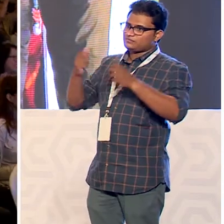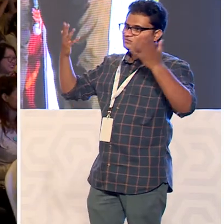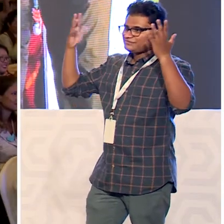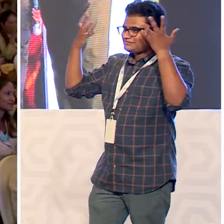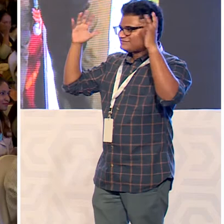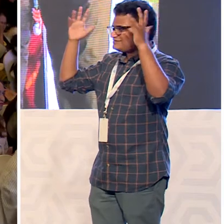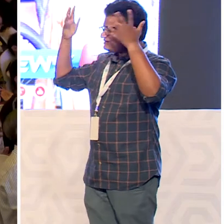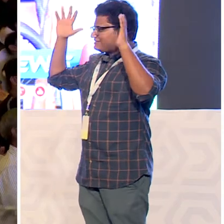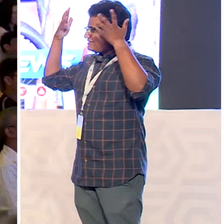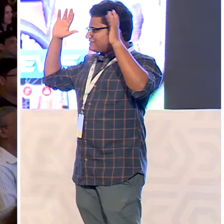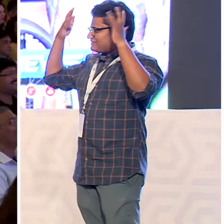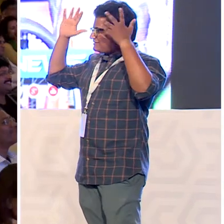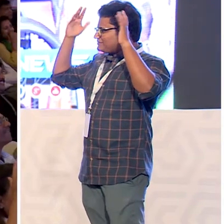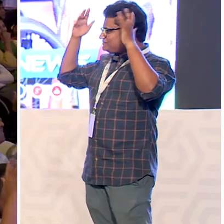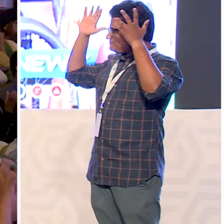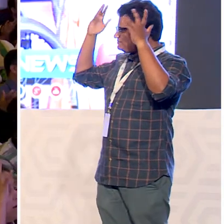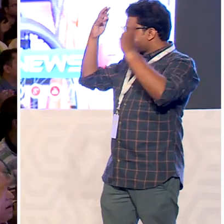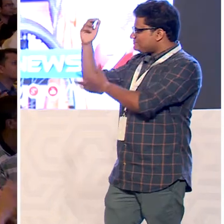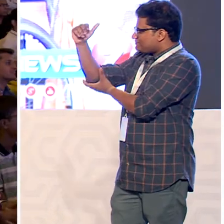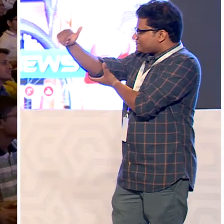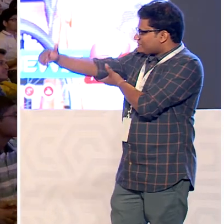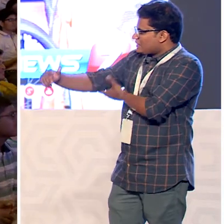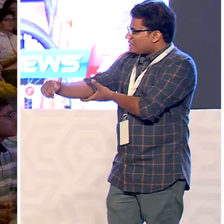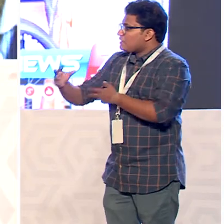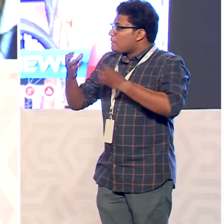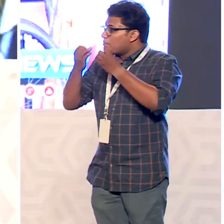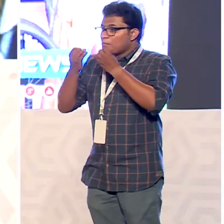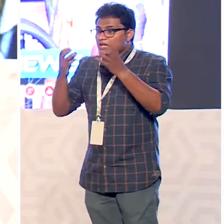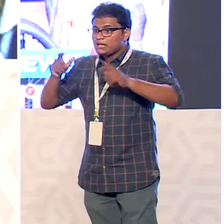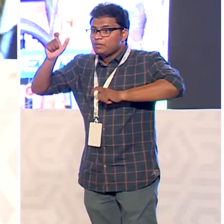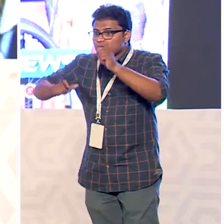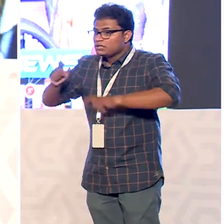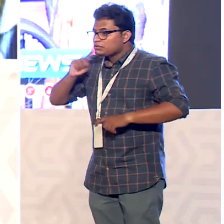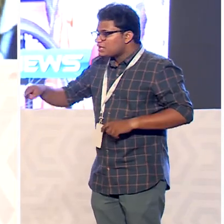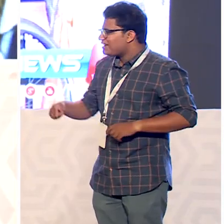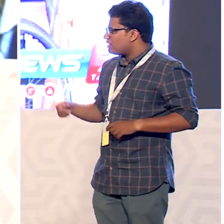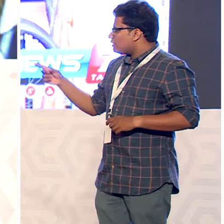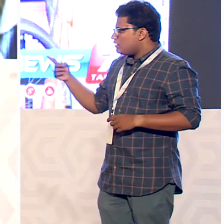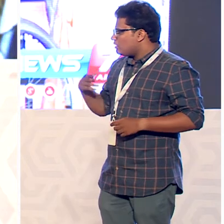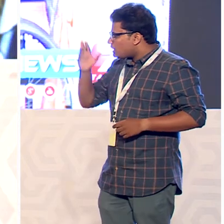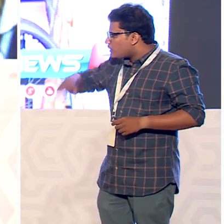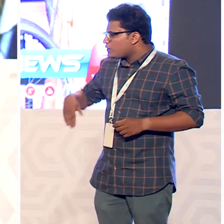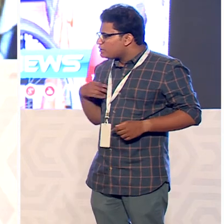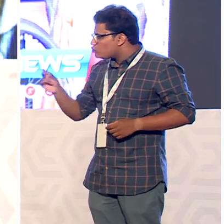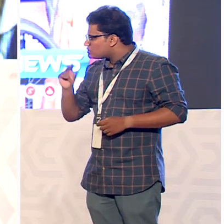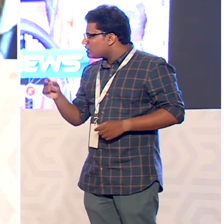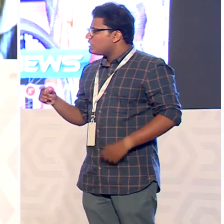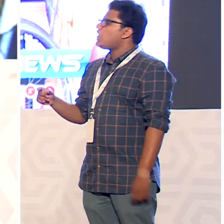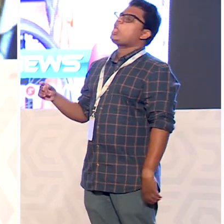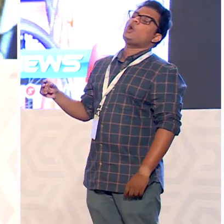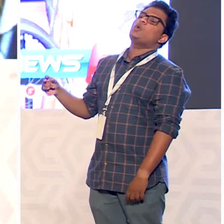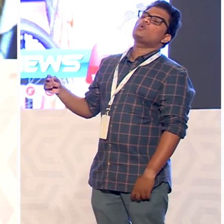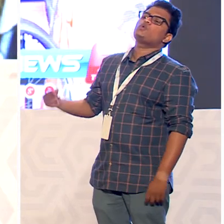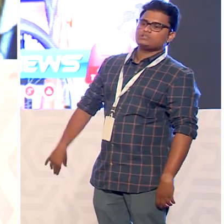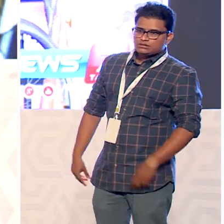of them said i can never be useful i am useless i can never